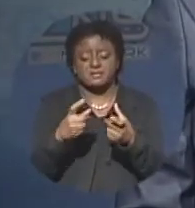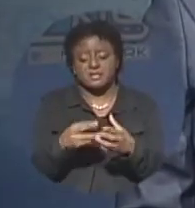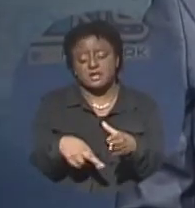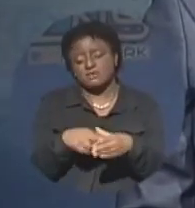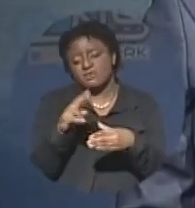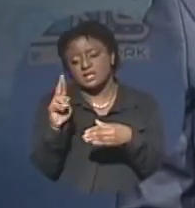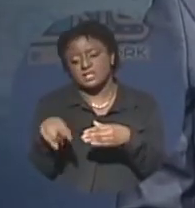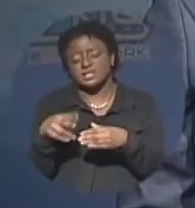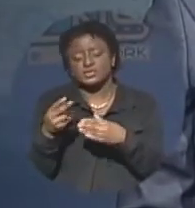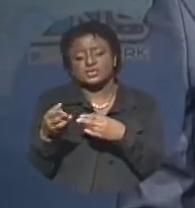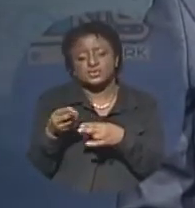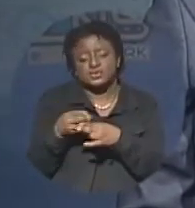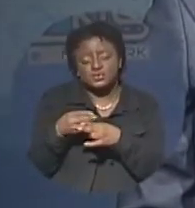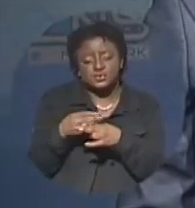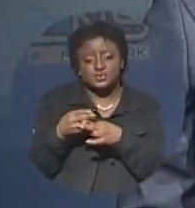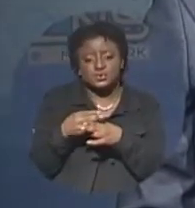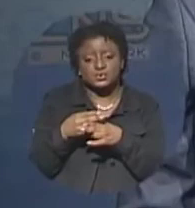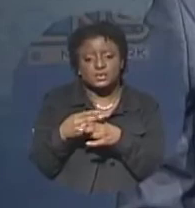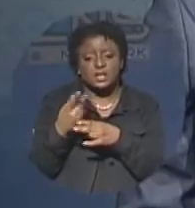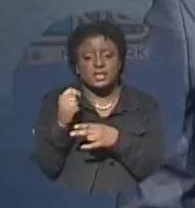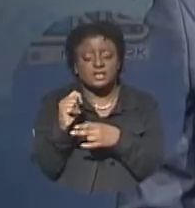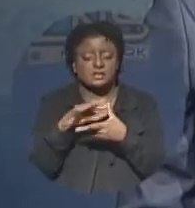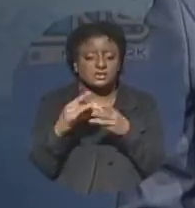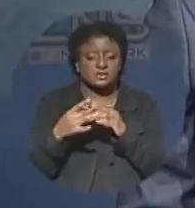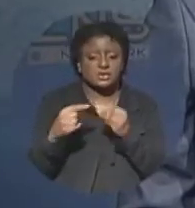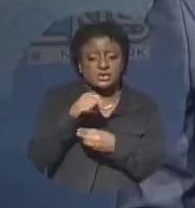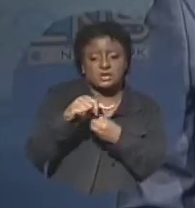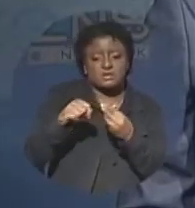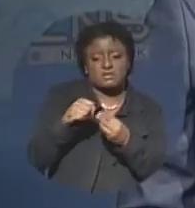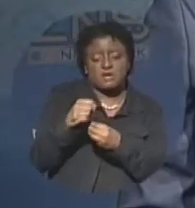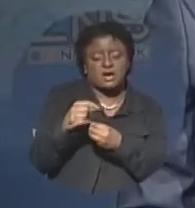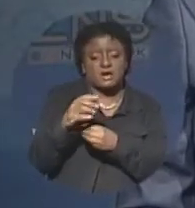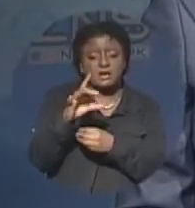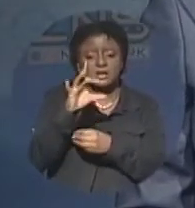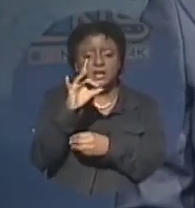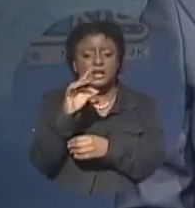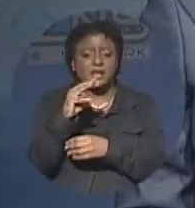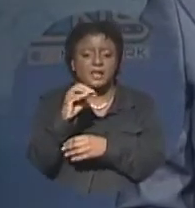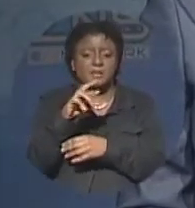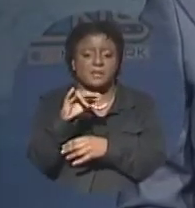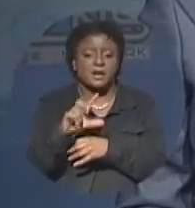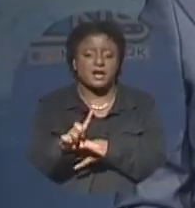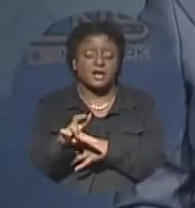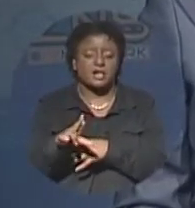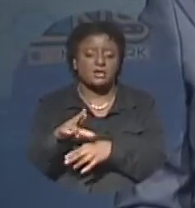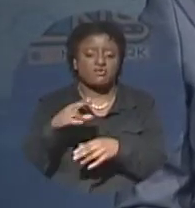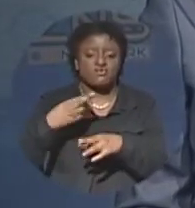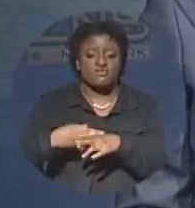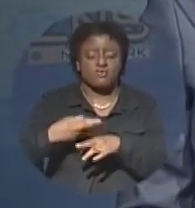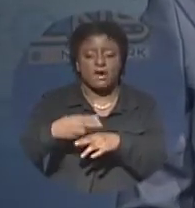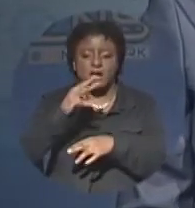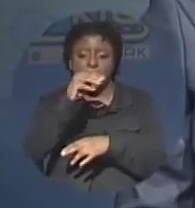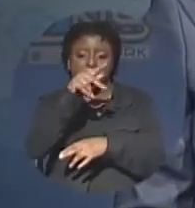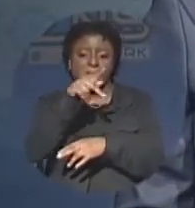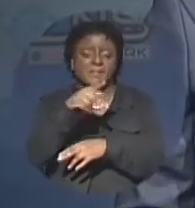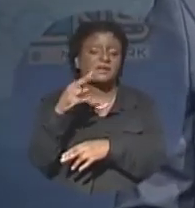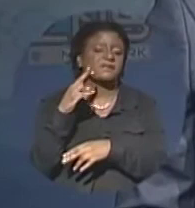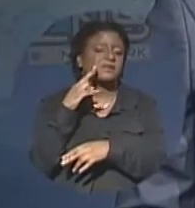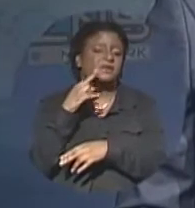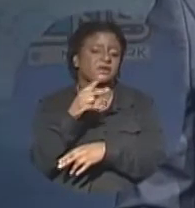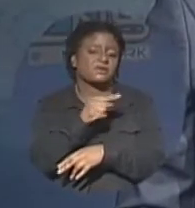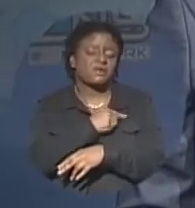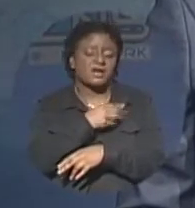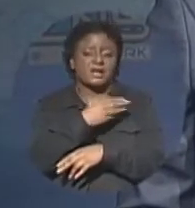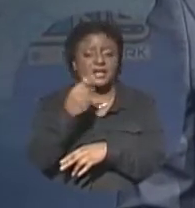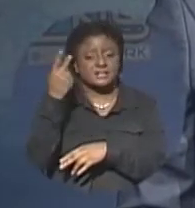The speculation surrounds 8 Mile Rock MP Verna Grant and Clifton MP Kendall Wright. All of this as general elections